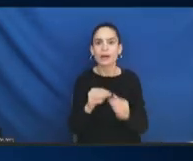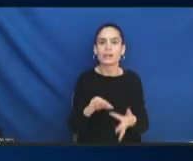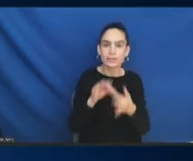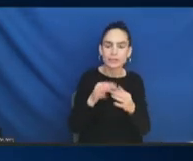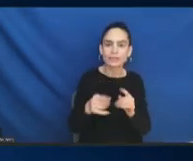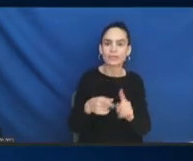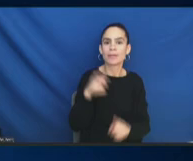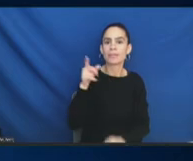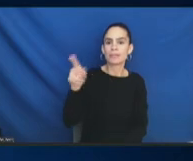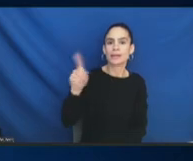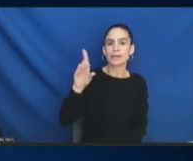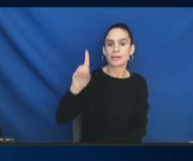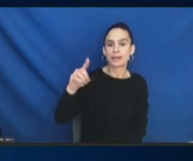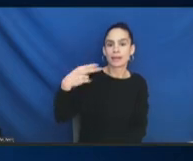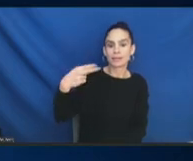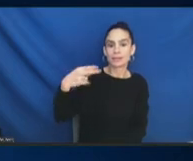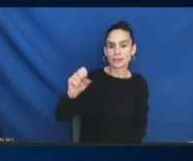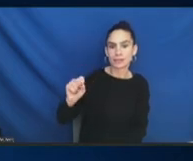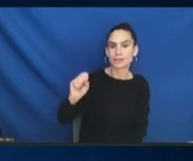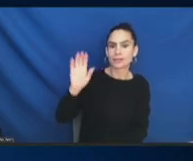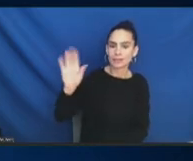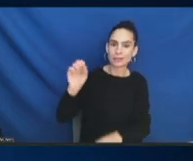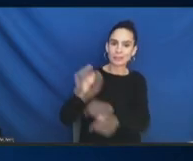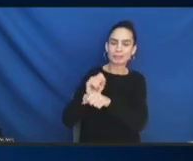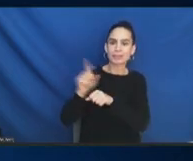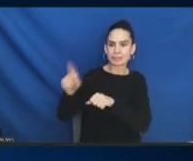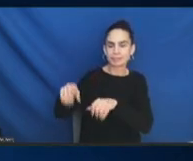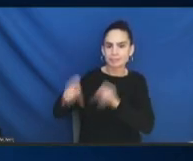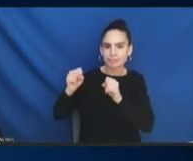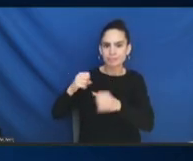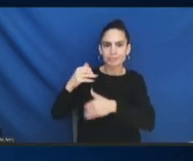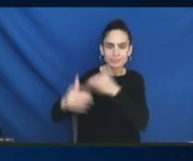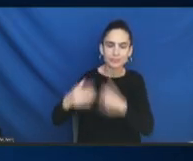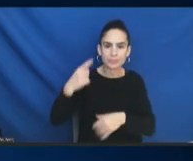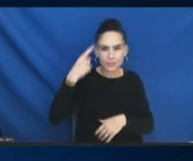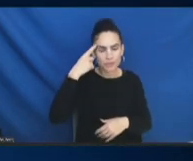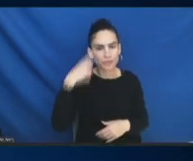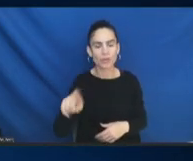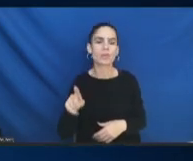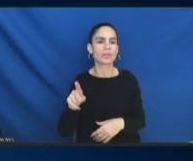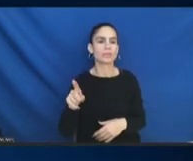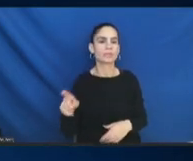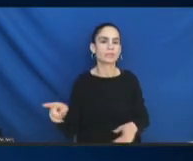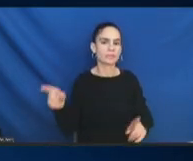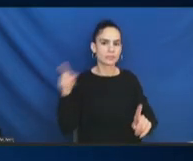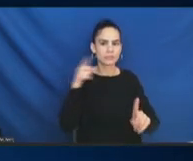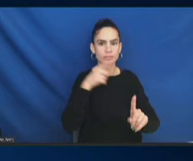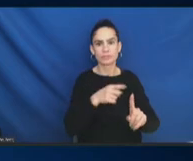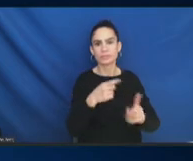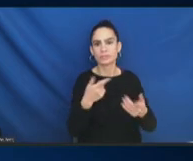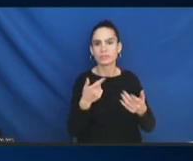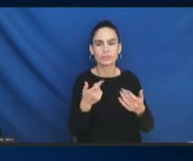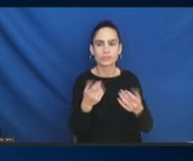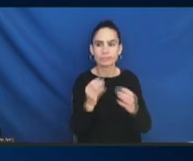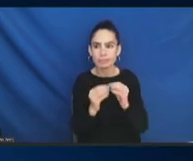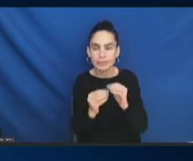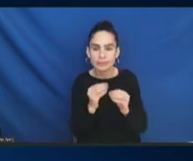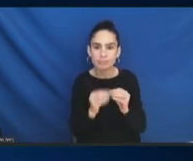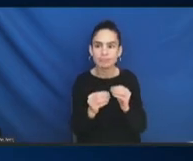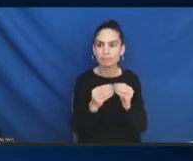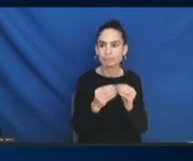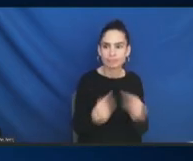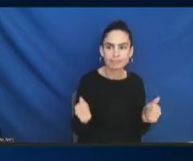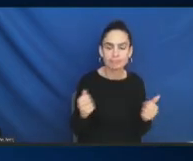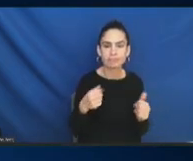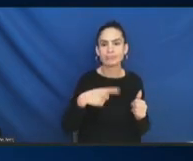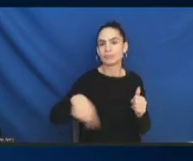are undertaking to undo or provide redress to some